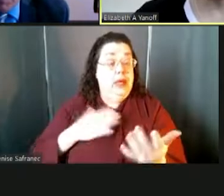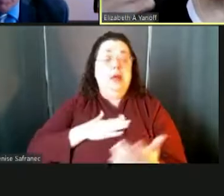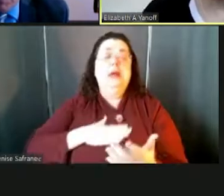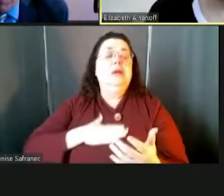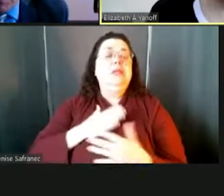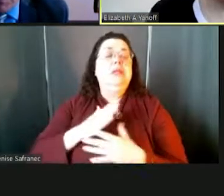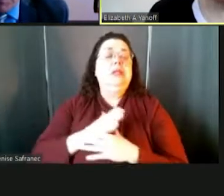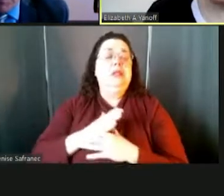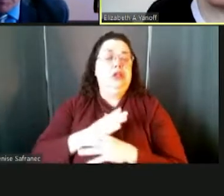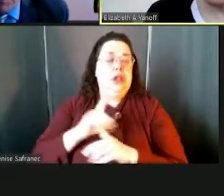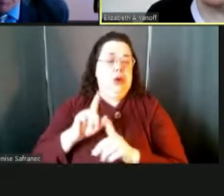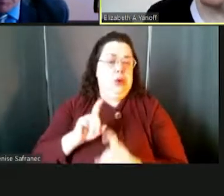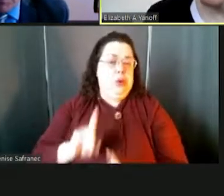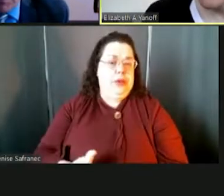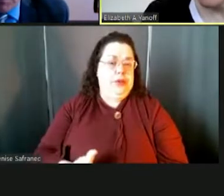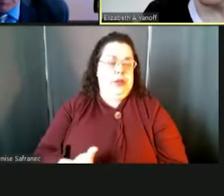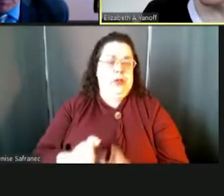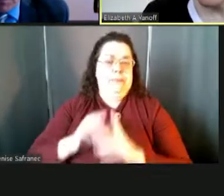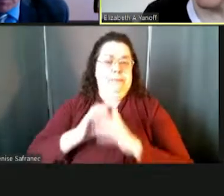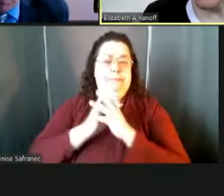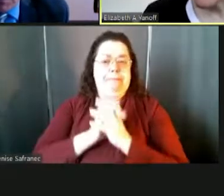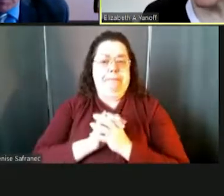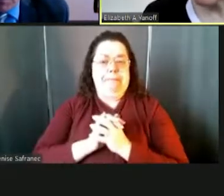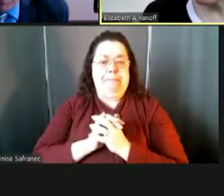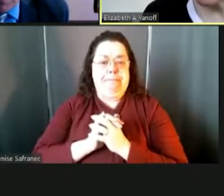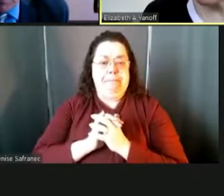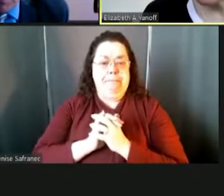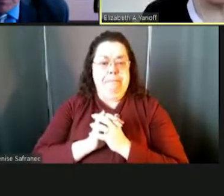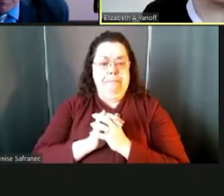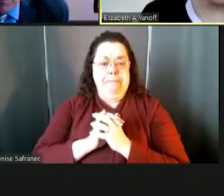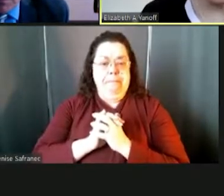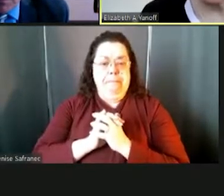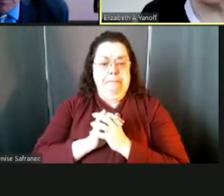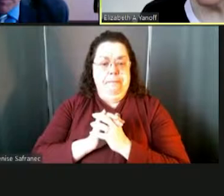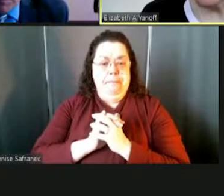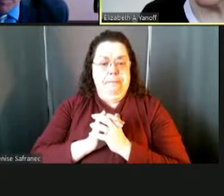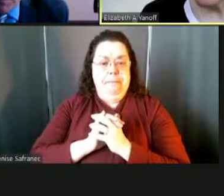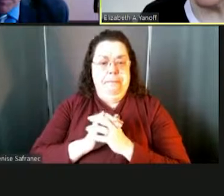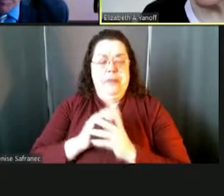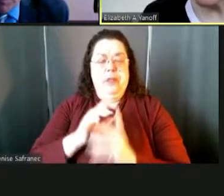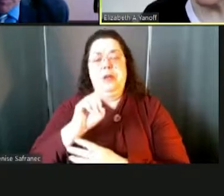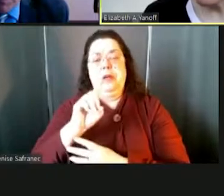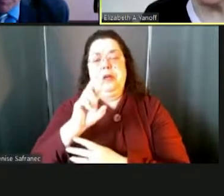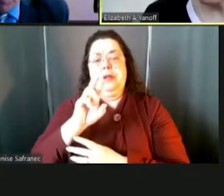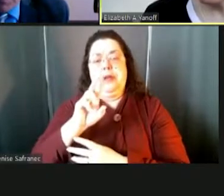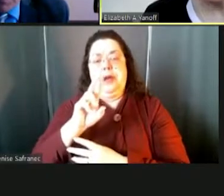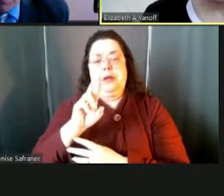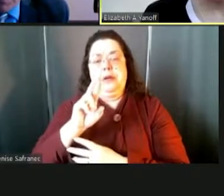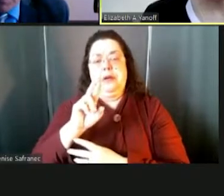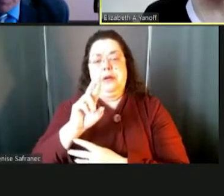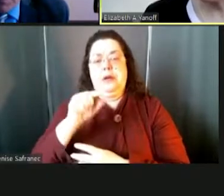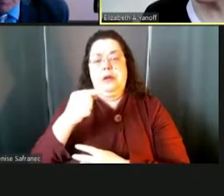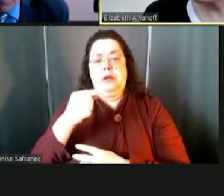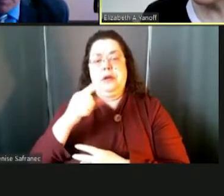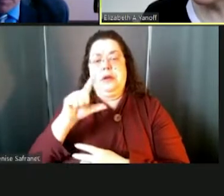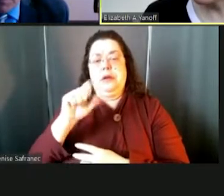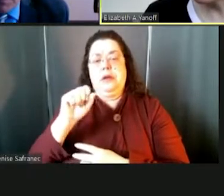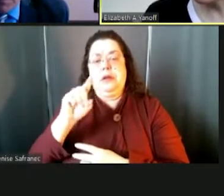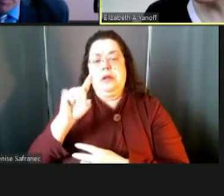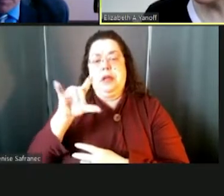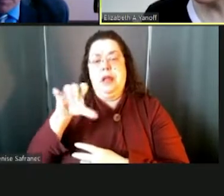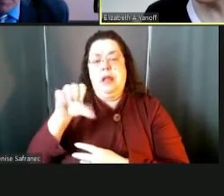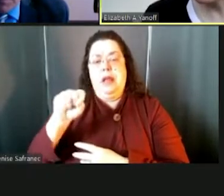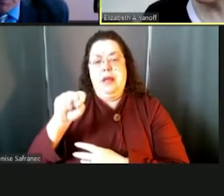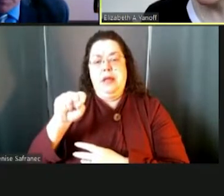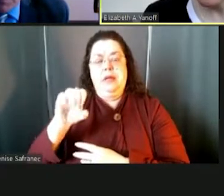and they'll be relayed to us through the live stream. But Dr. Gladys Cruz of Questar 3 BOCES, I recently heard her speaking